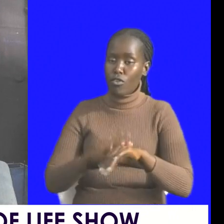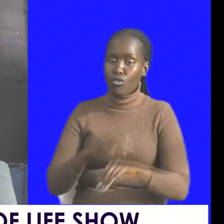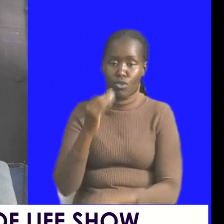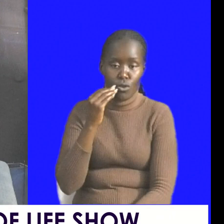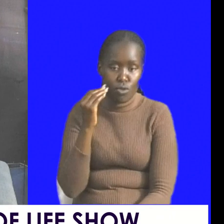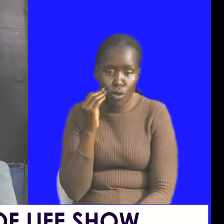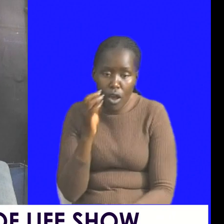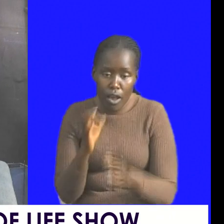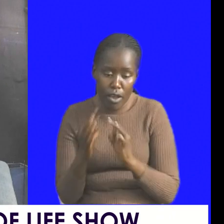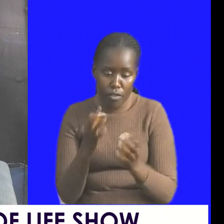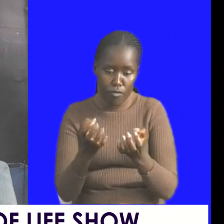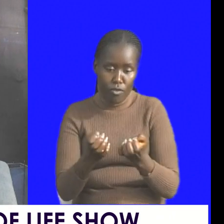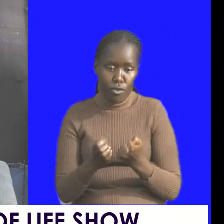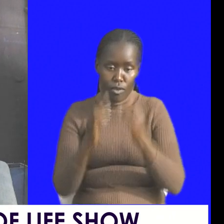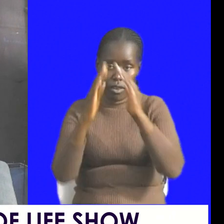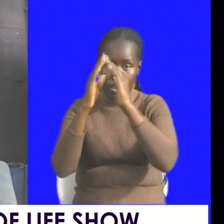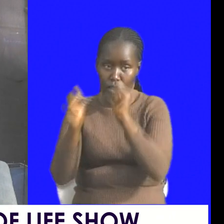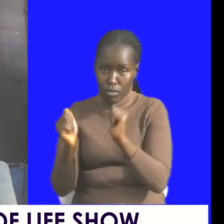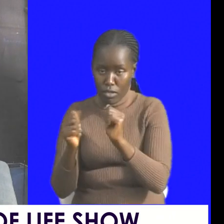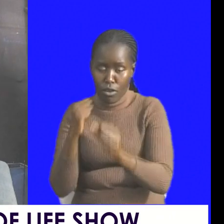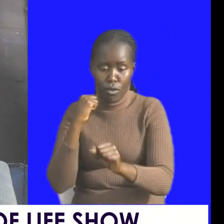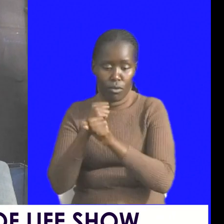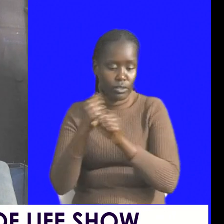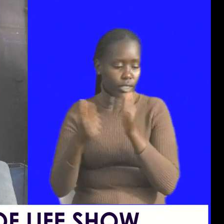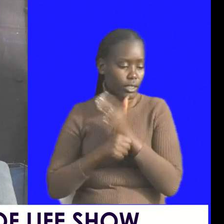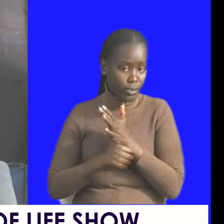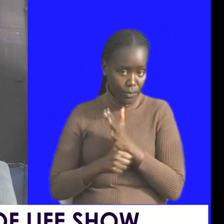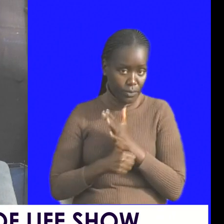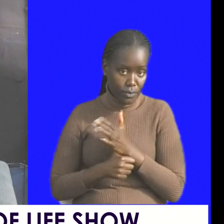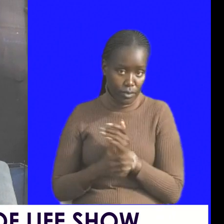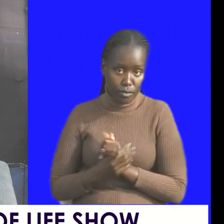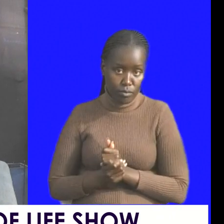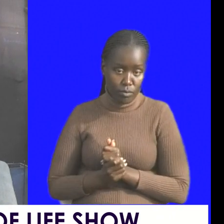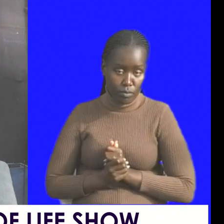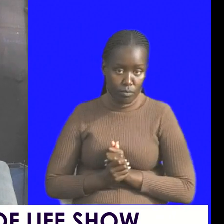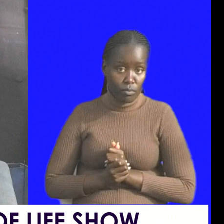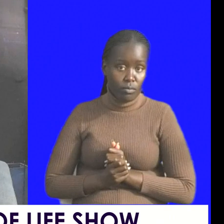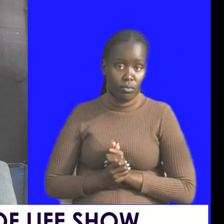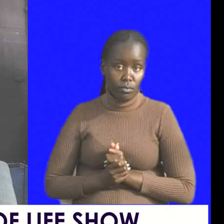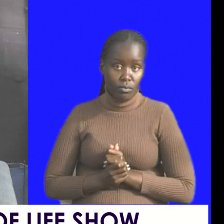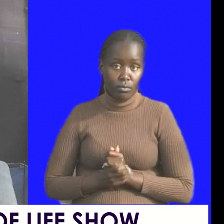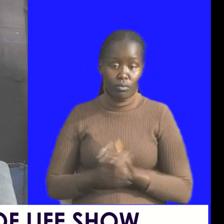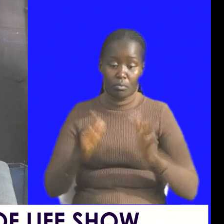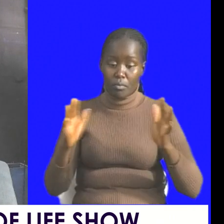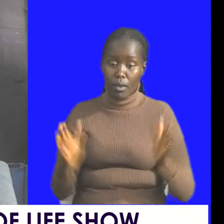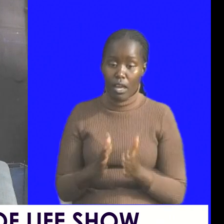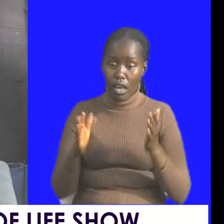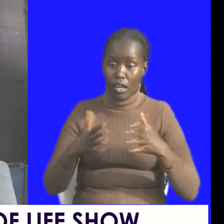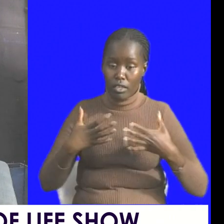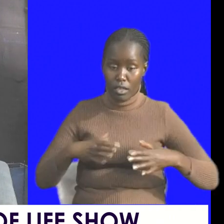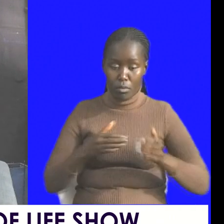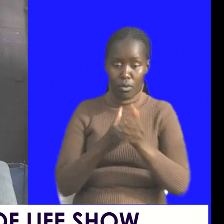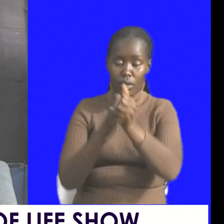if you need housing work hard do something to have proper housing and i'm encourage the people in